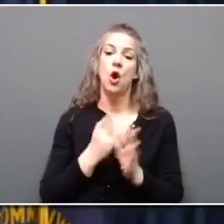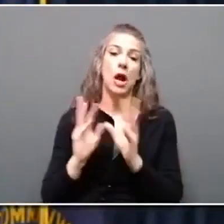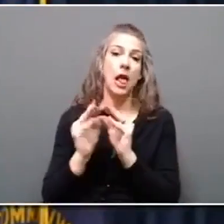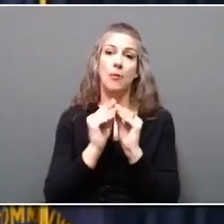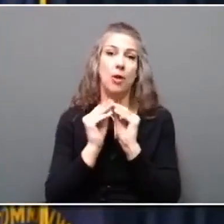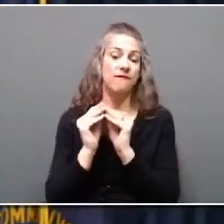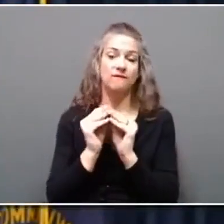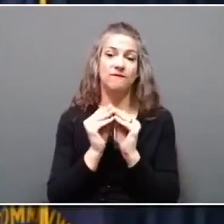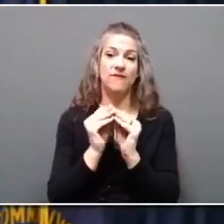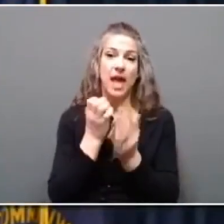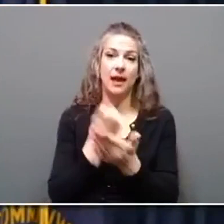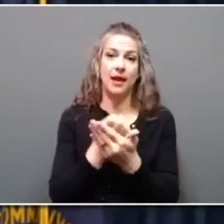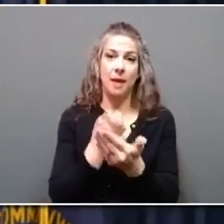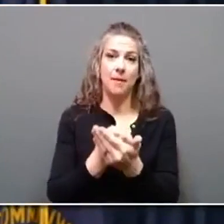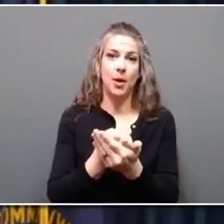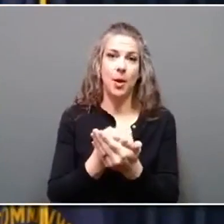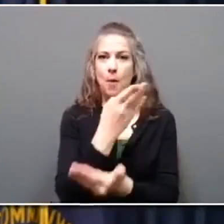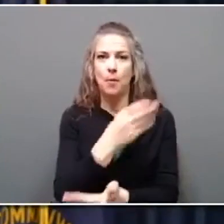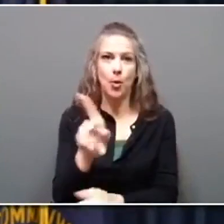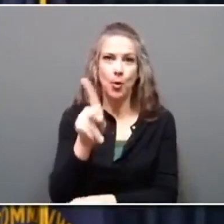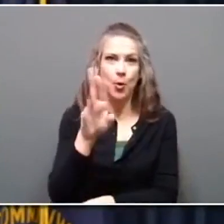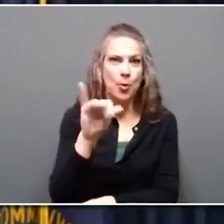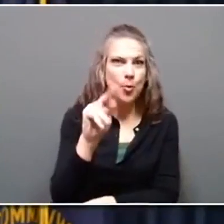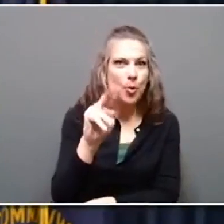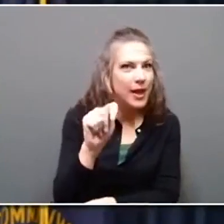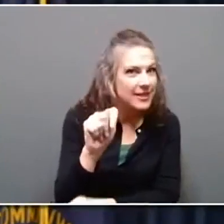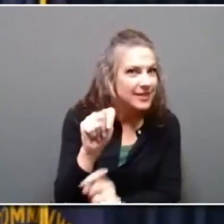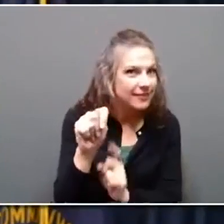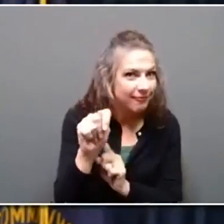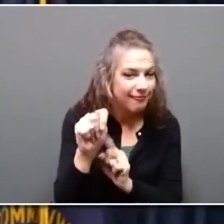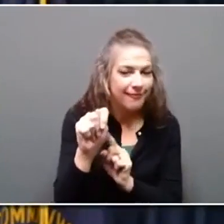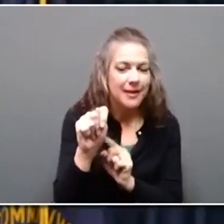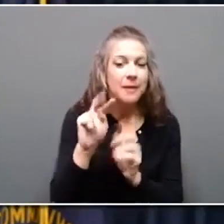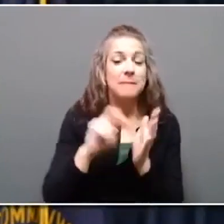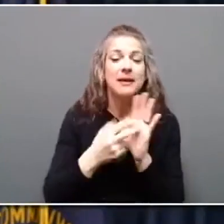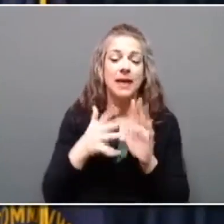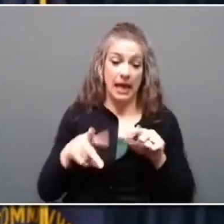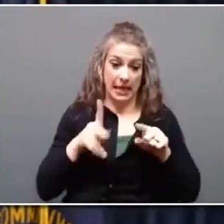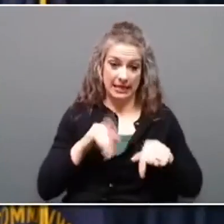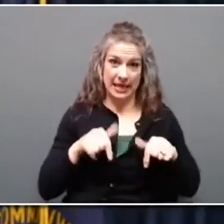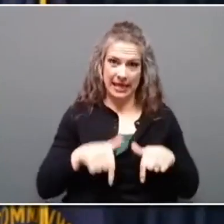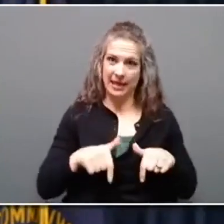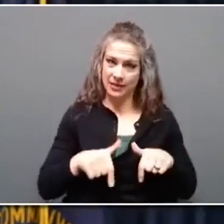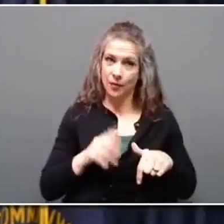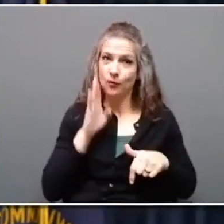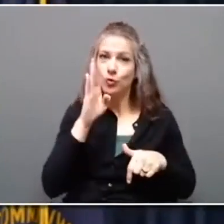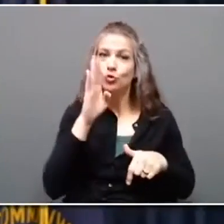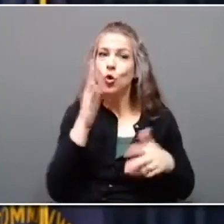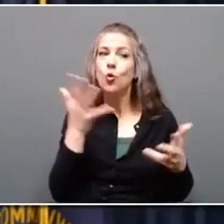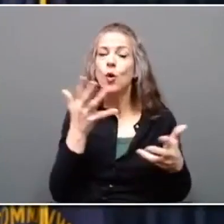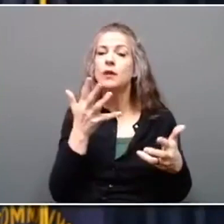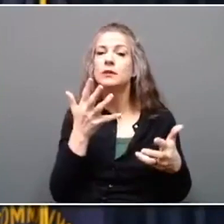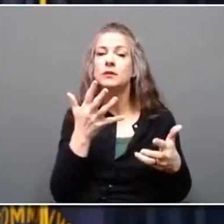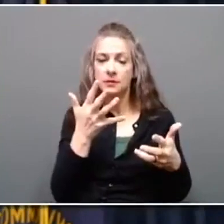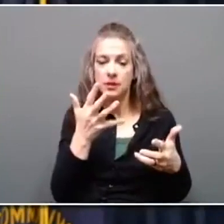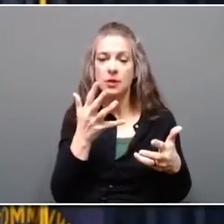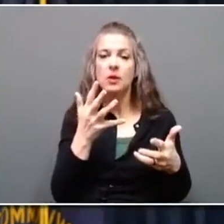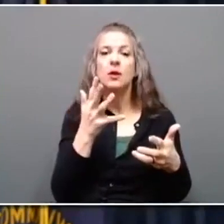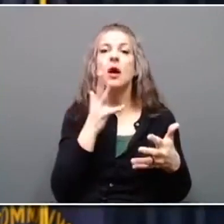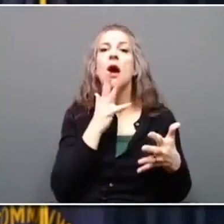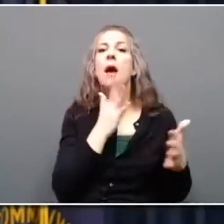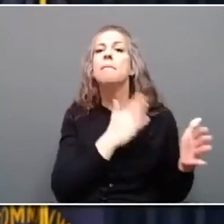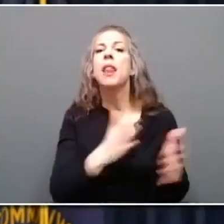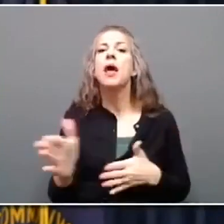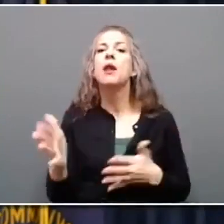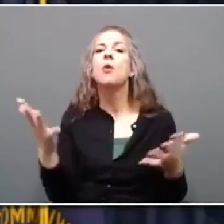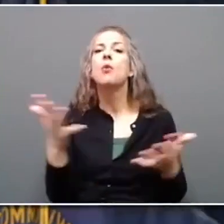It's clear that Kentucky's future is bright, and we're already looking towards the future. On Tuesday, we announced the Collaborative Blueprint, a plan created by